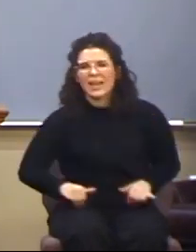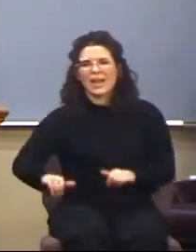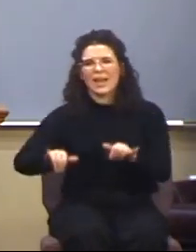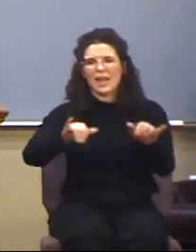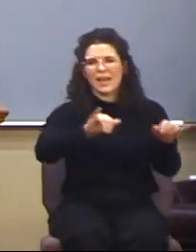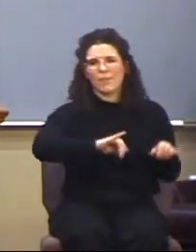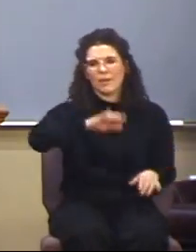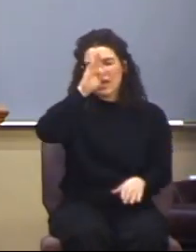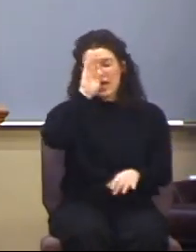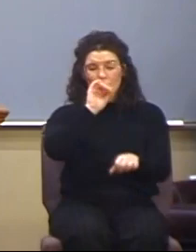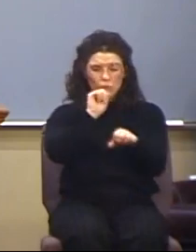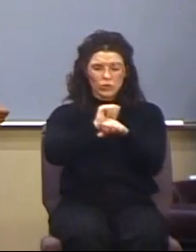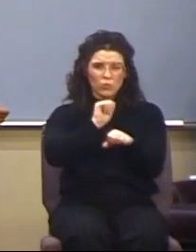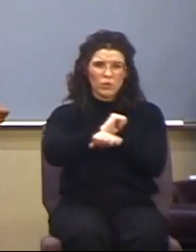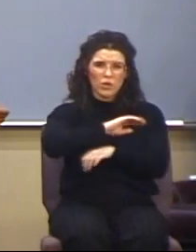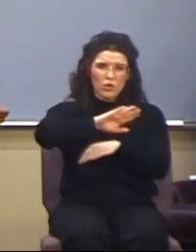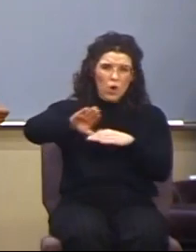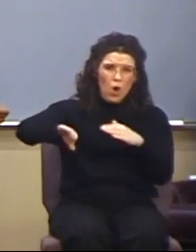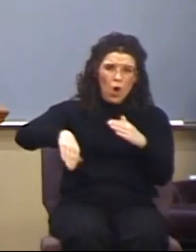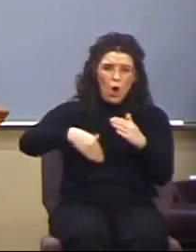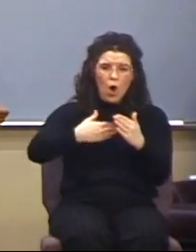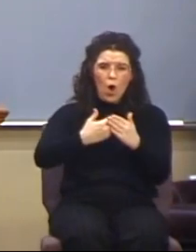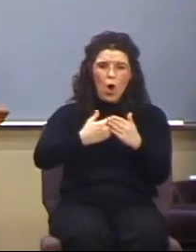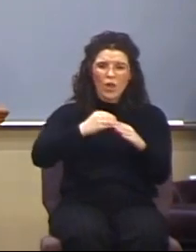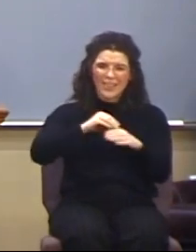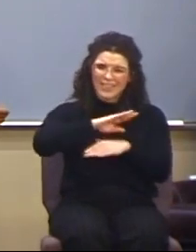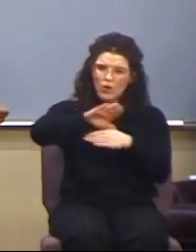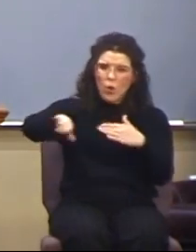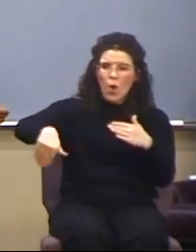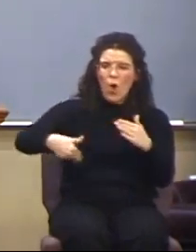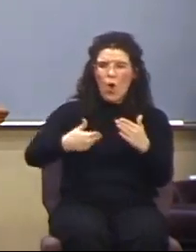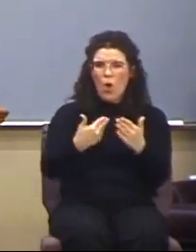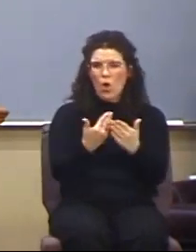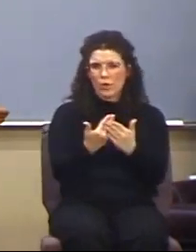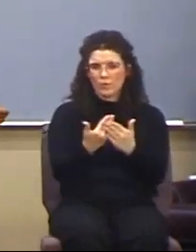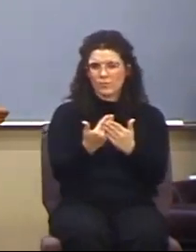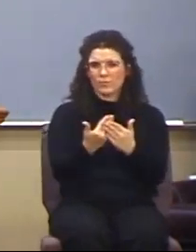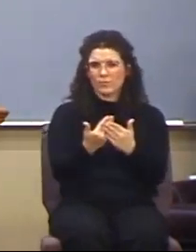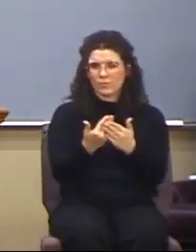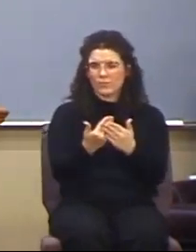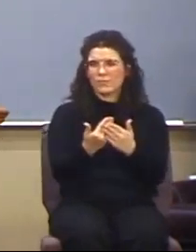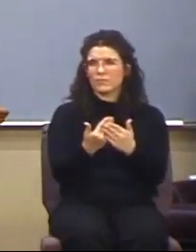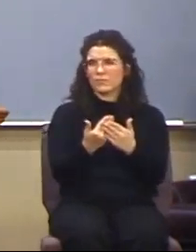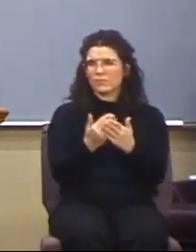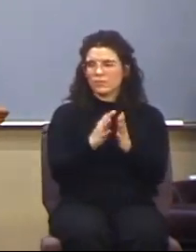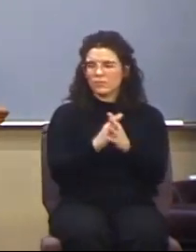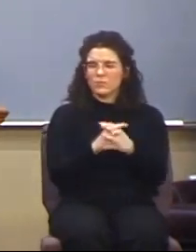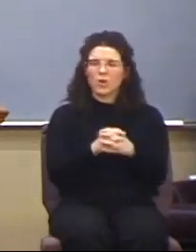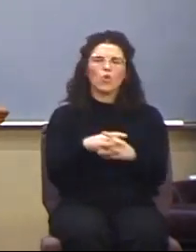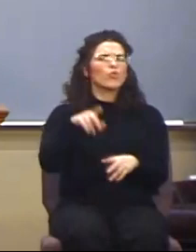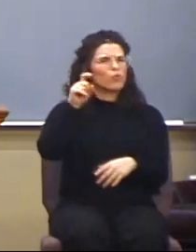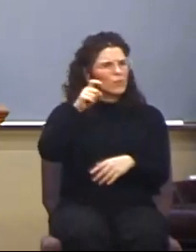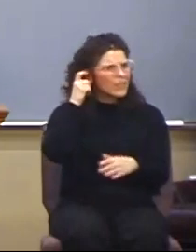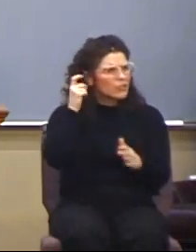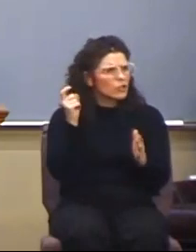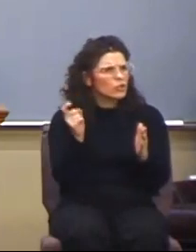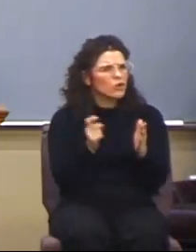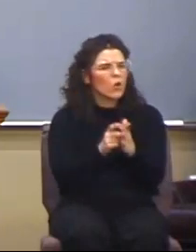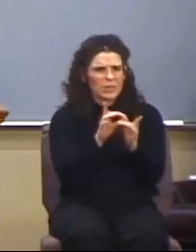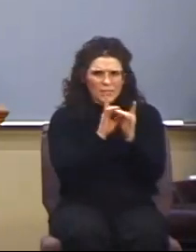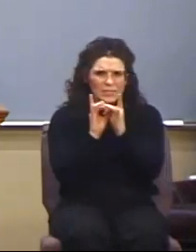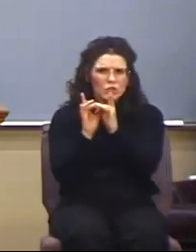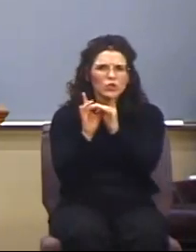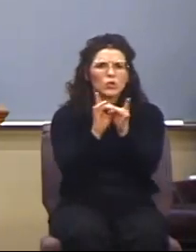which worketh all in all. Just notice the unity among the